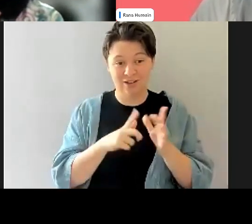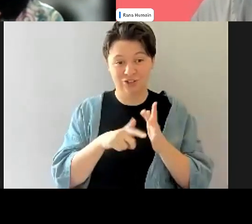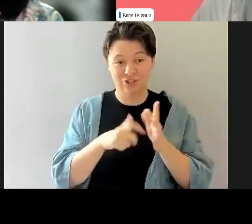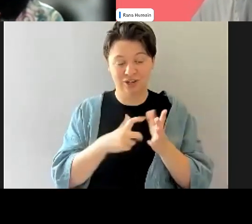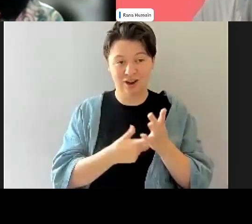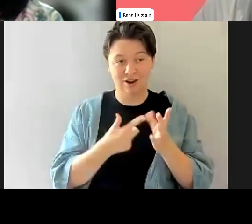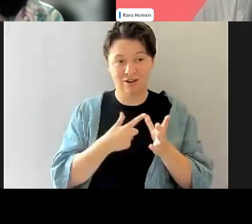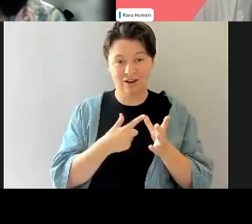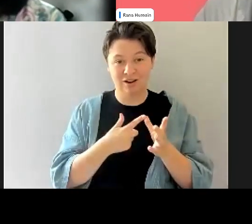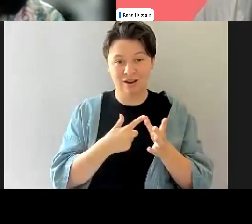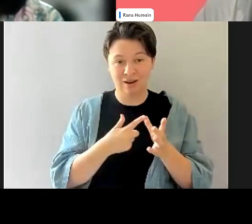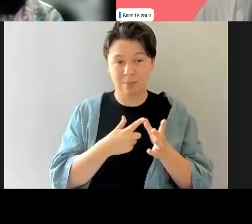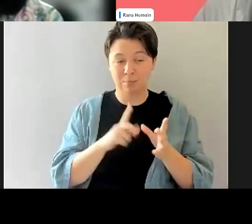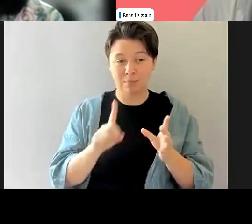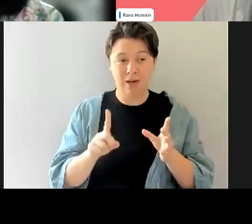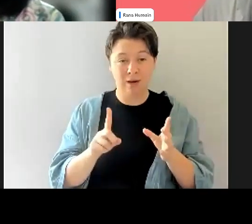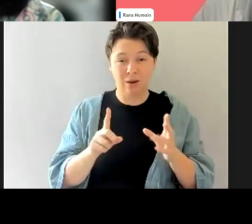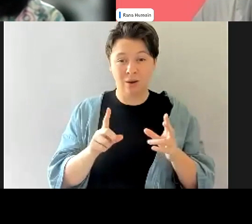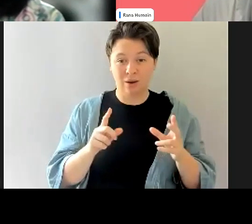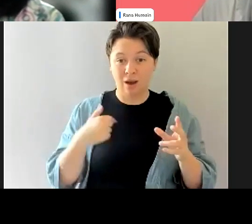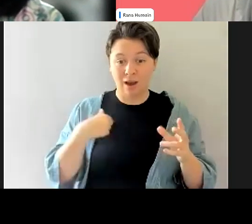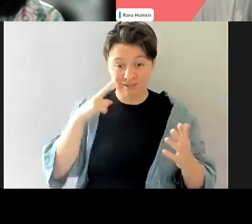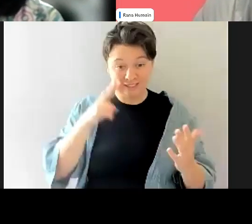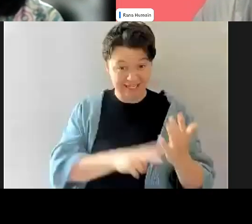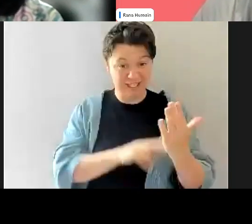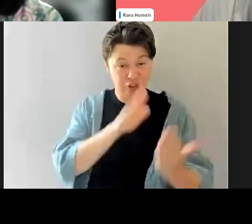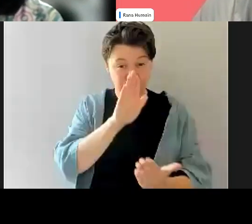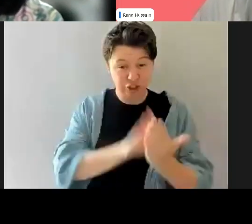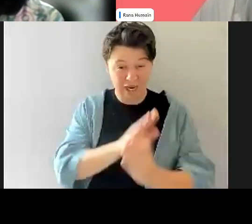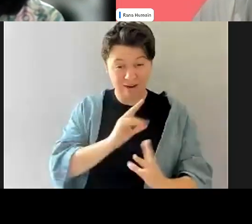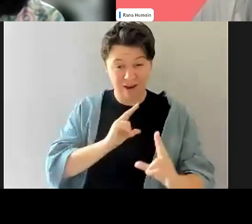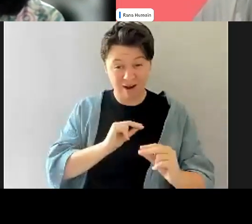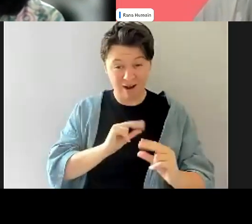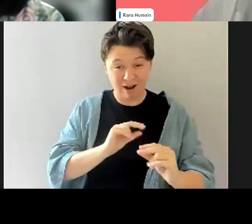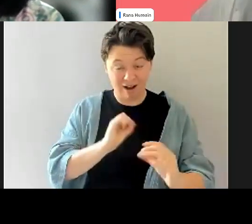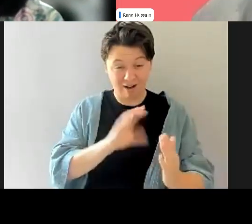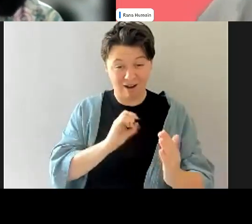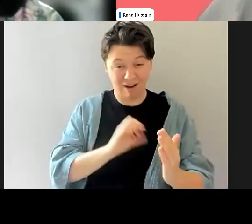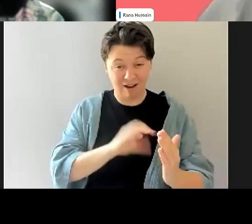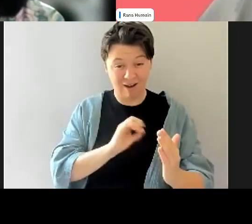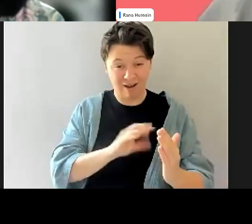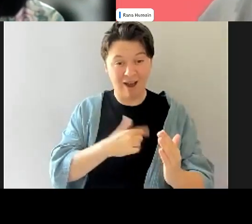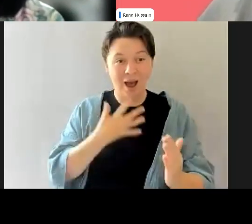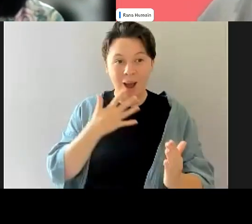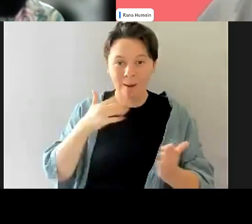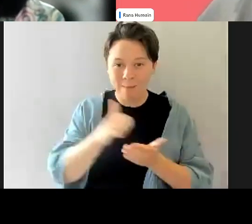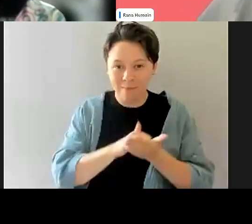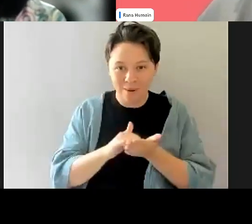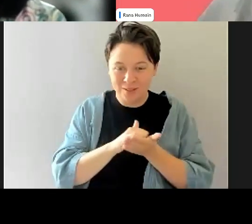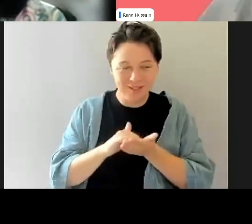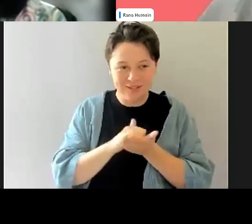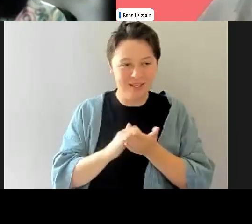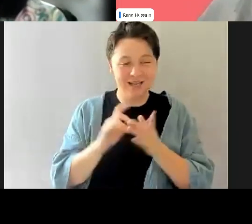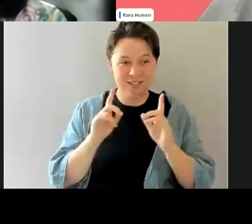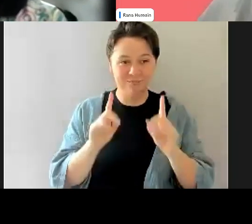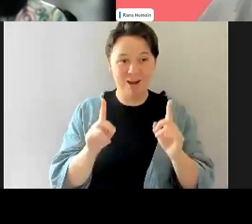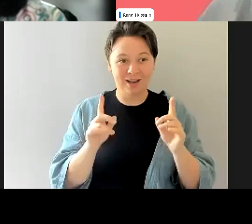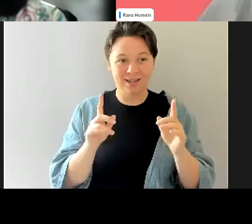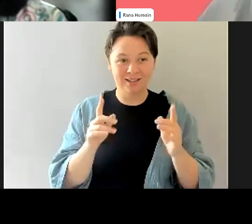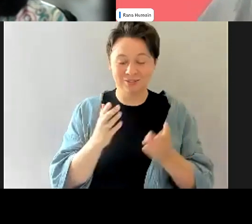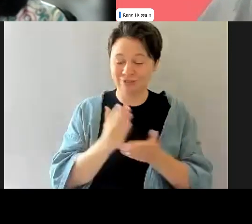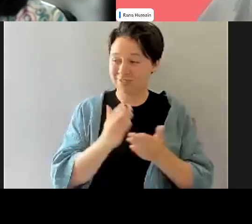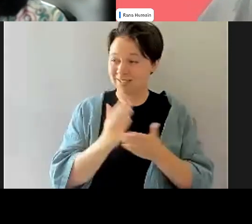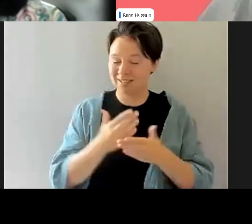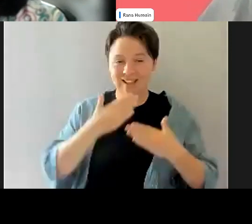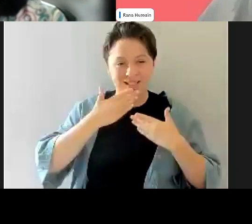before, but I've never seen so much chatter going on in this chat group. I really apologize to everyone. This happens all the time, but, um, thank you